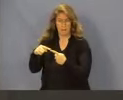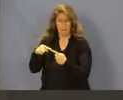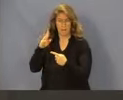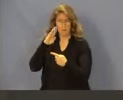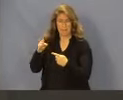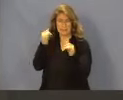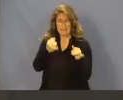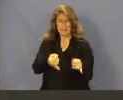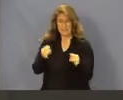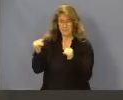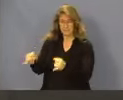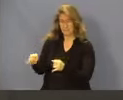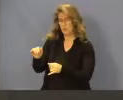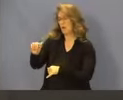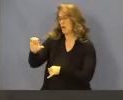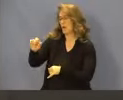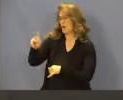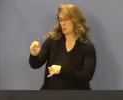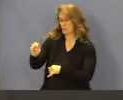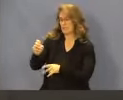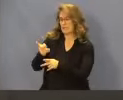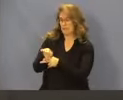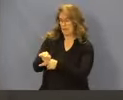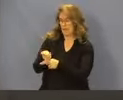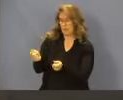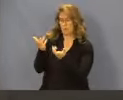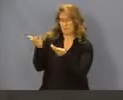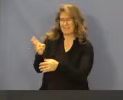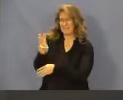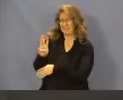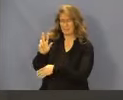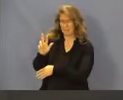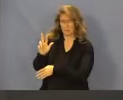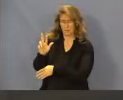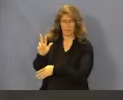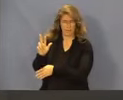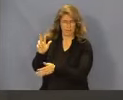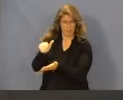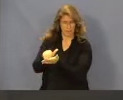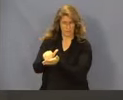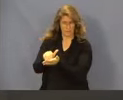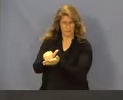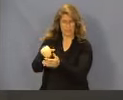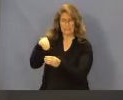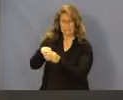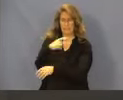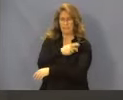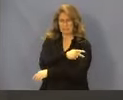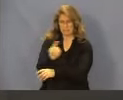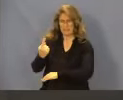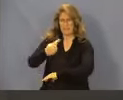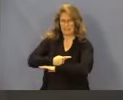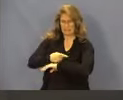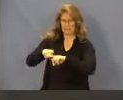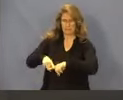individual acute care hospital providing more than 63,000 total Medicaid inpatient days inpatient on the 2020